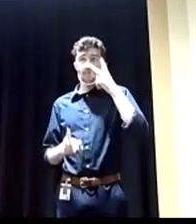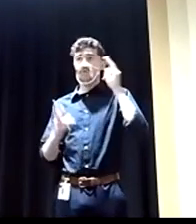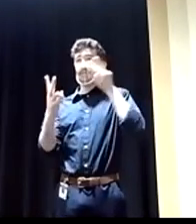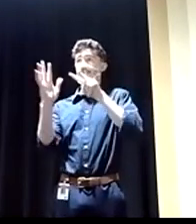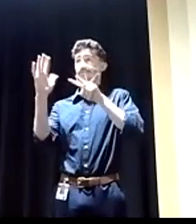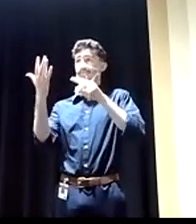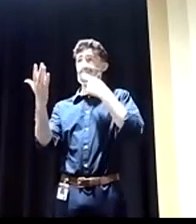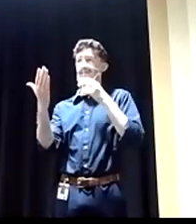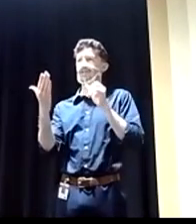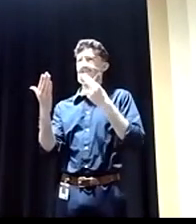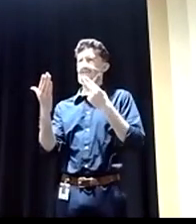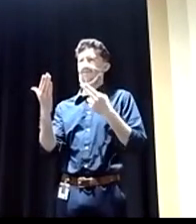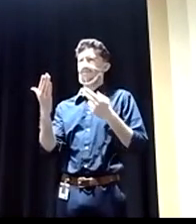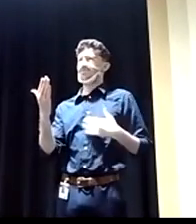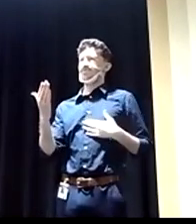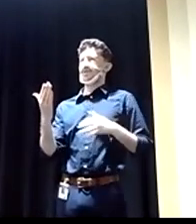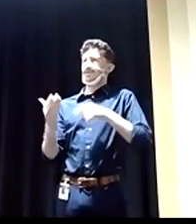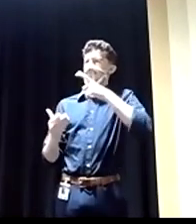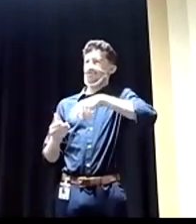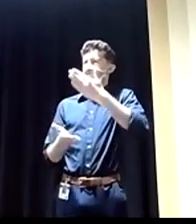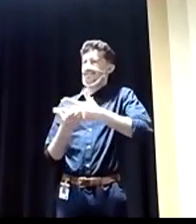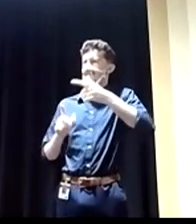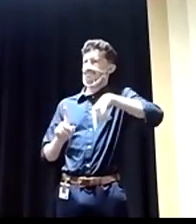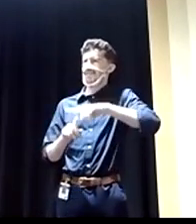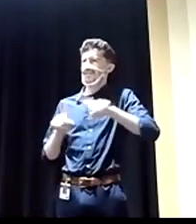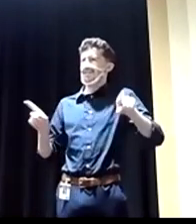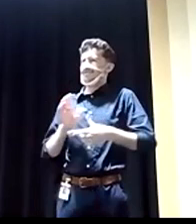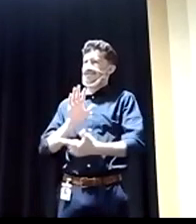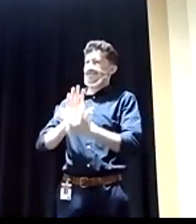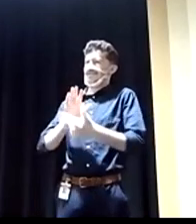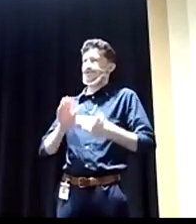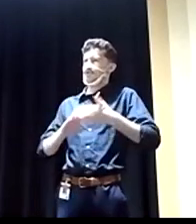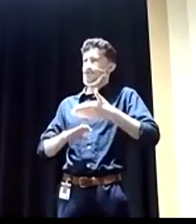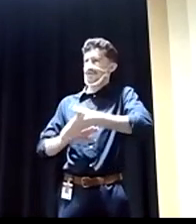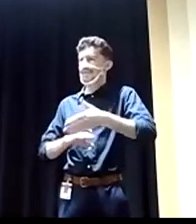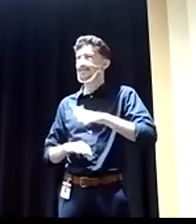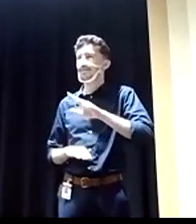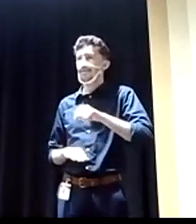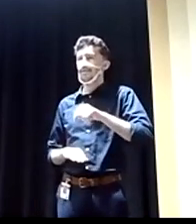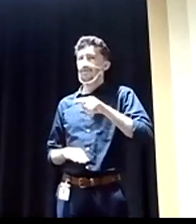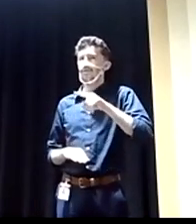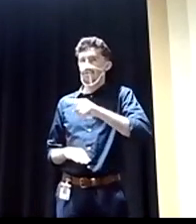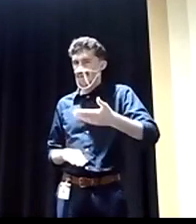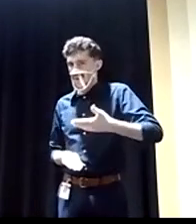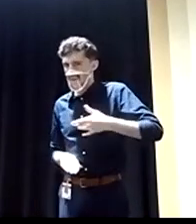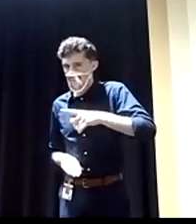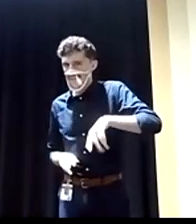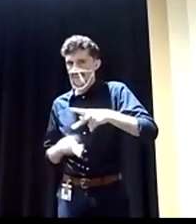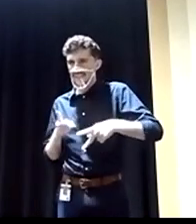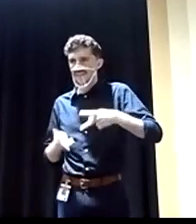they say hey let's stop all these illegal crossings but you're the one who are hiring them as